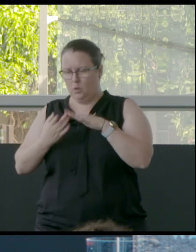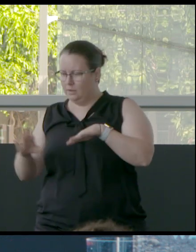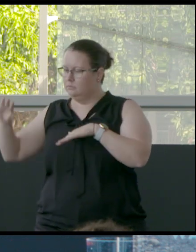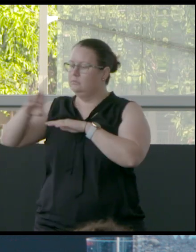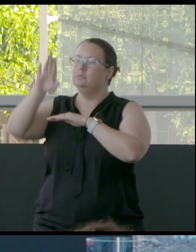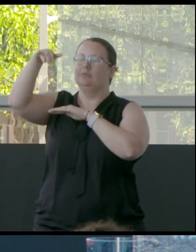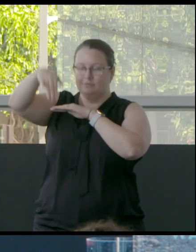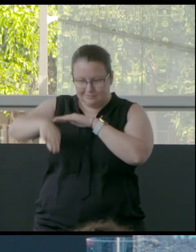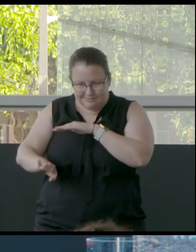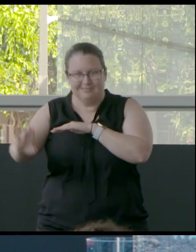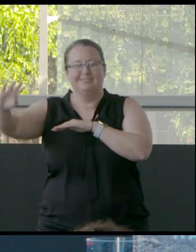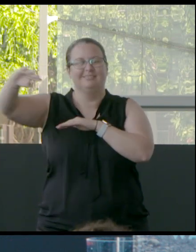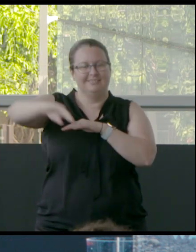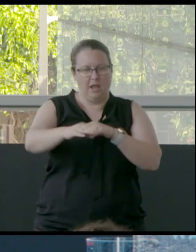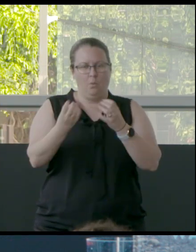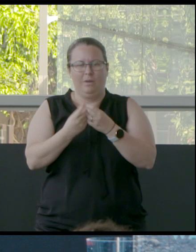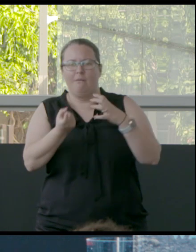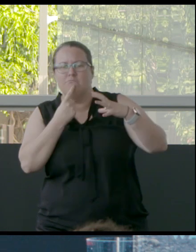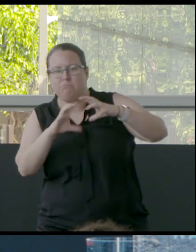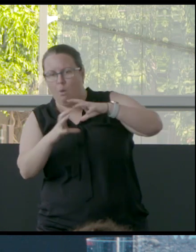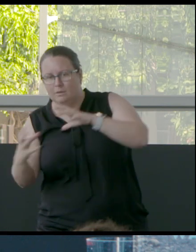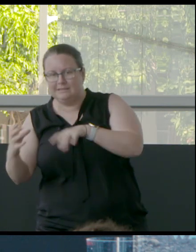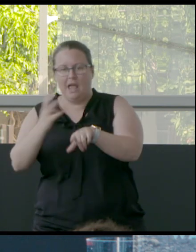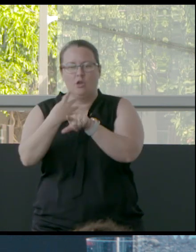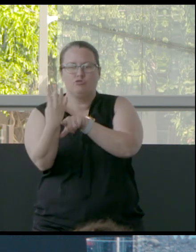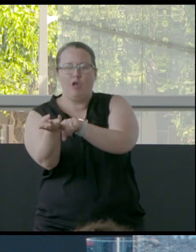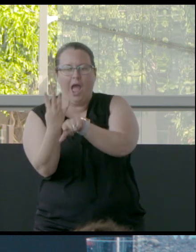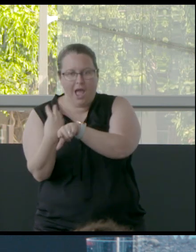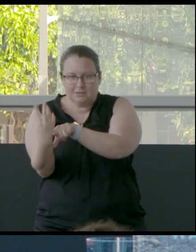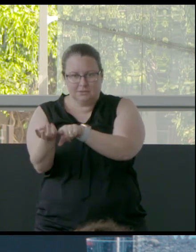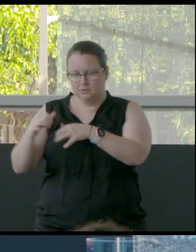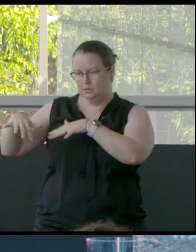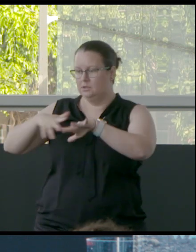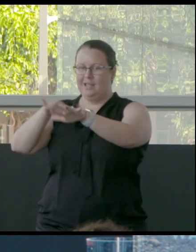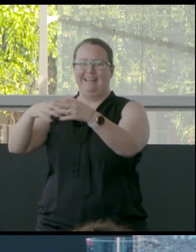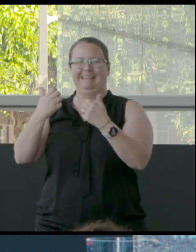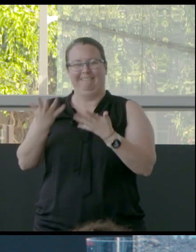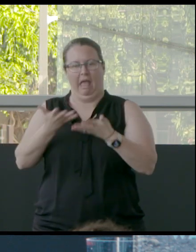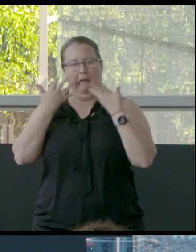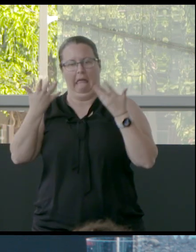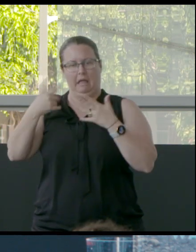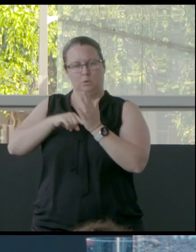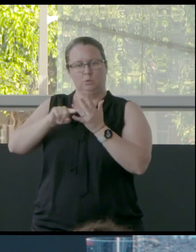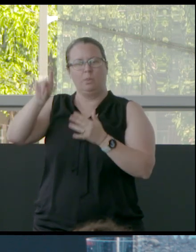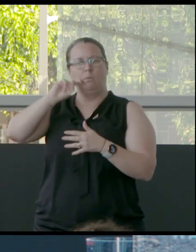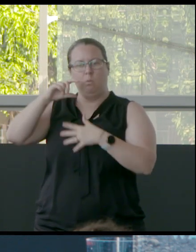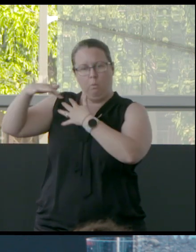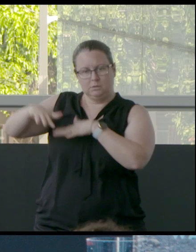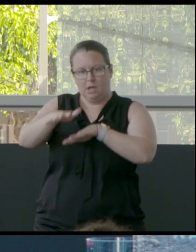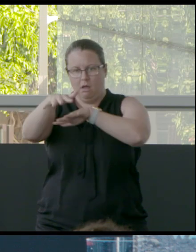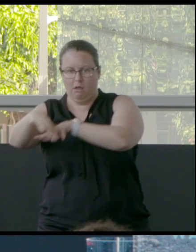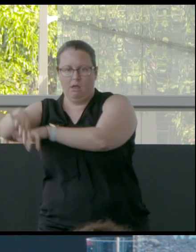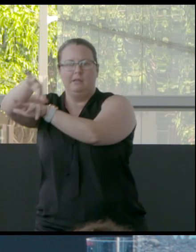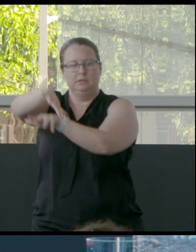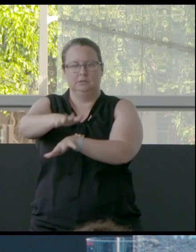and have the boulders and the reeds and the grasses, that creates oxygenation which introduces